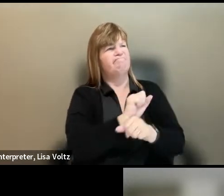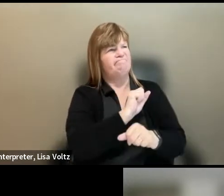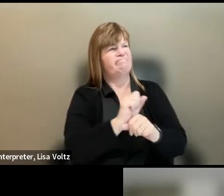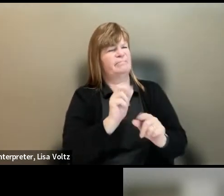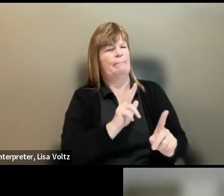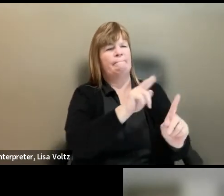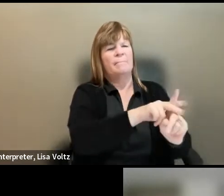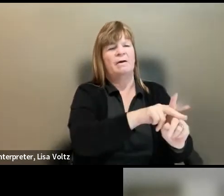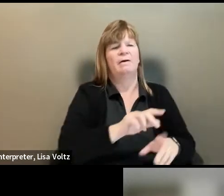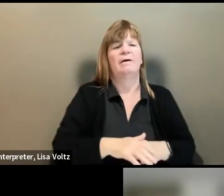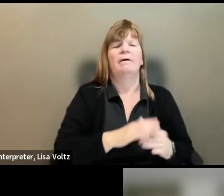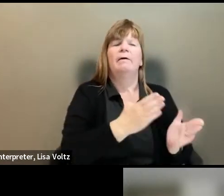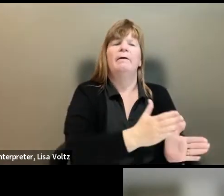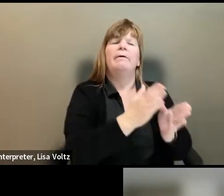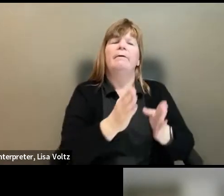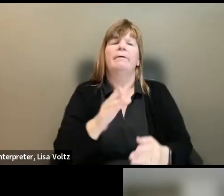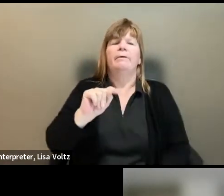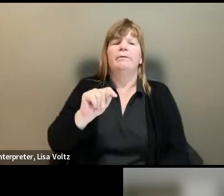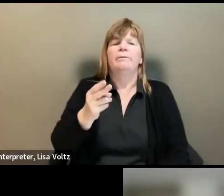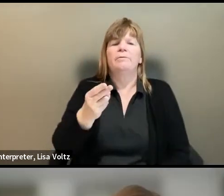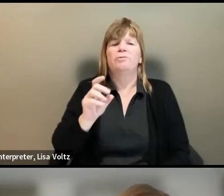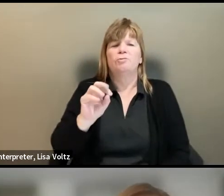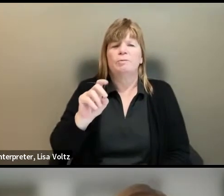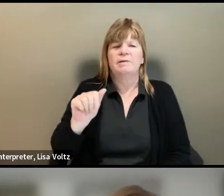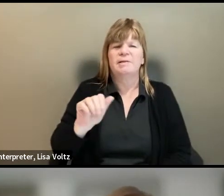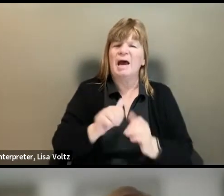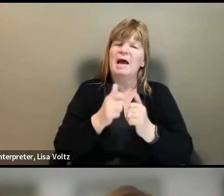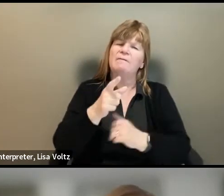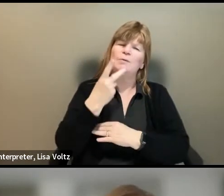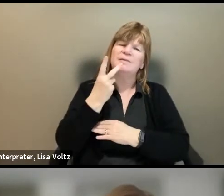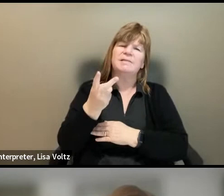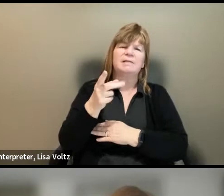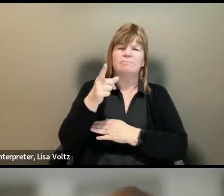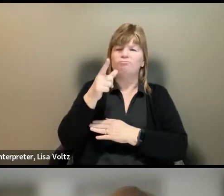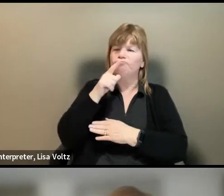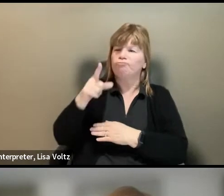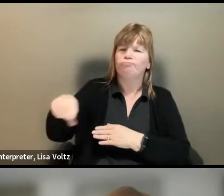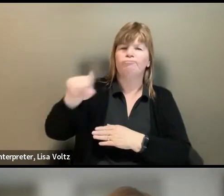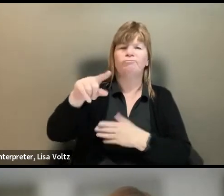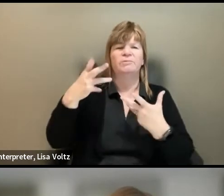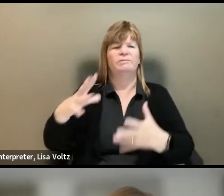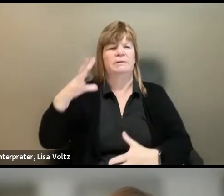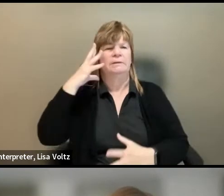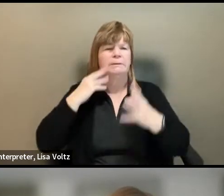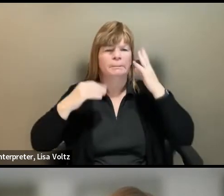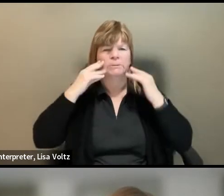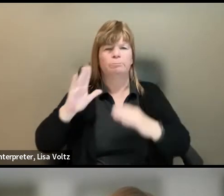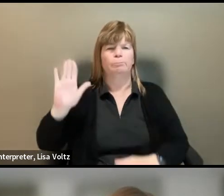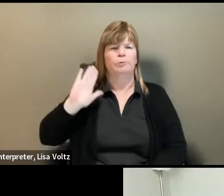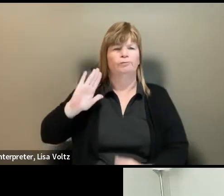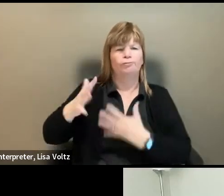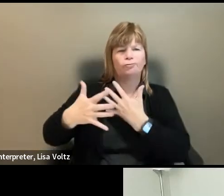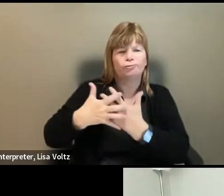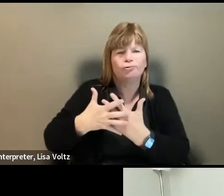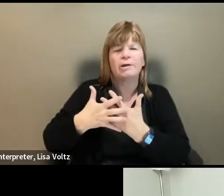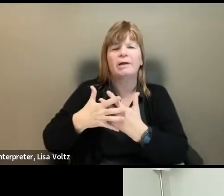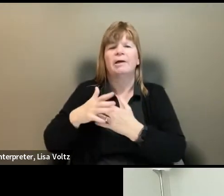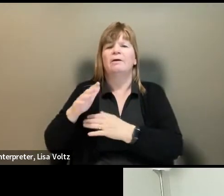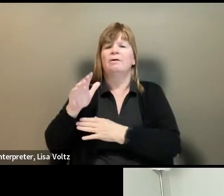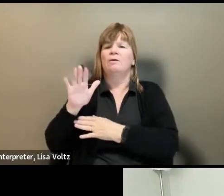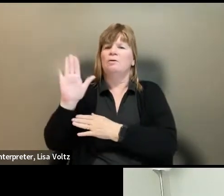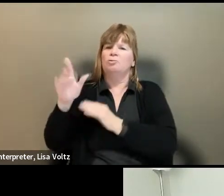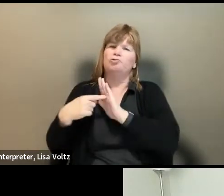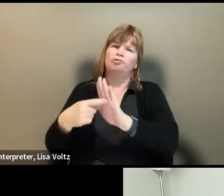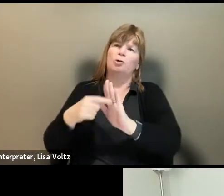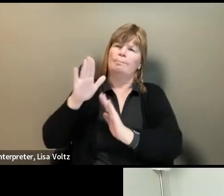turn it to Teresa. How have you seen those, um, who have experienced incarceration frame their history and skills